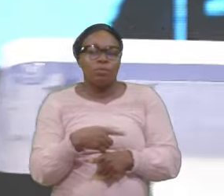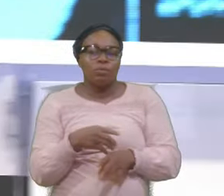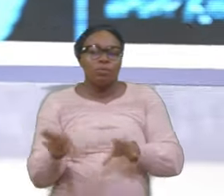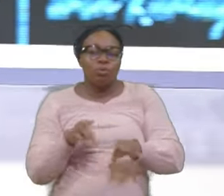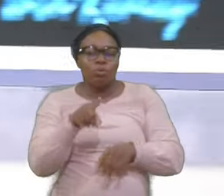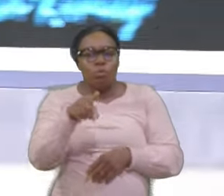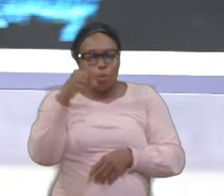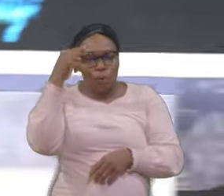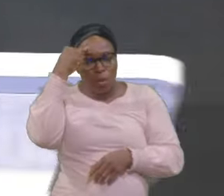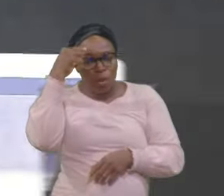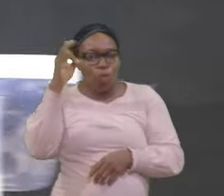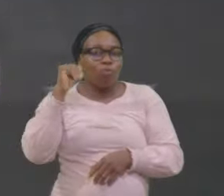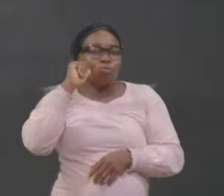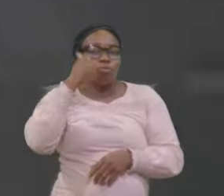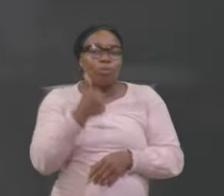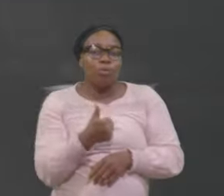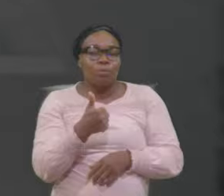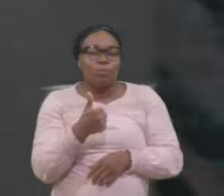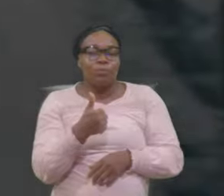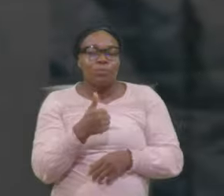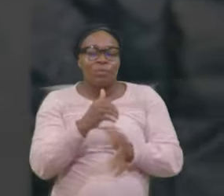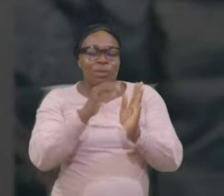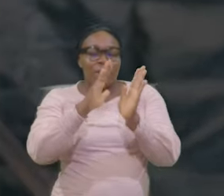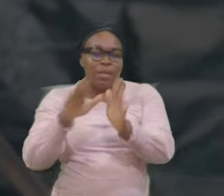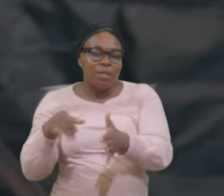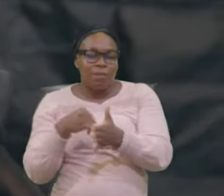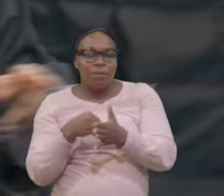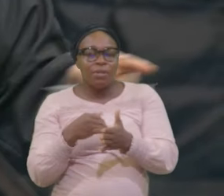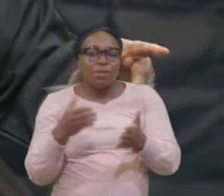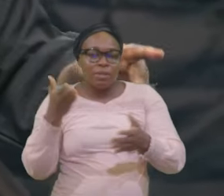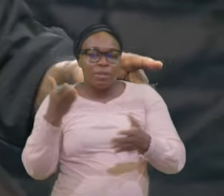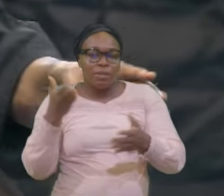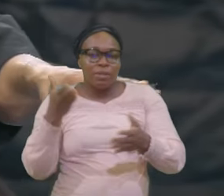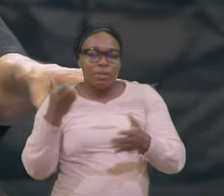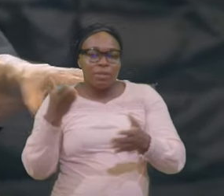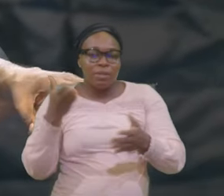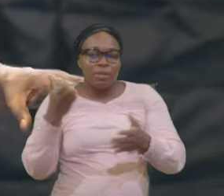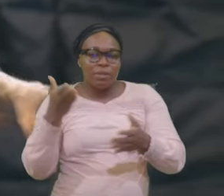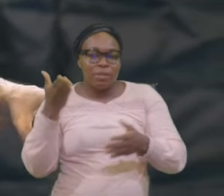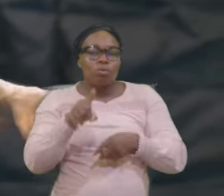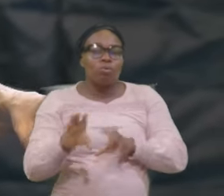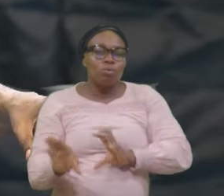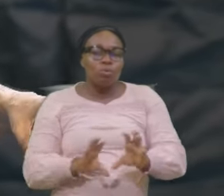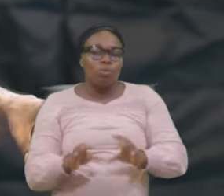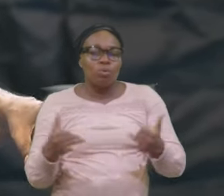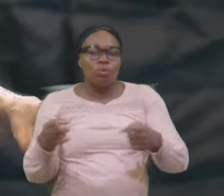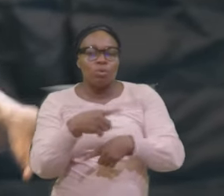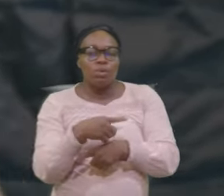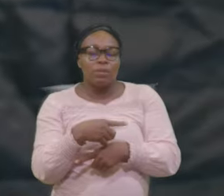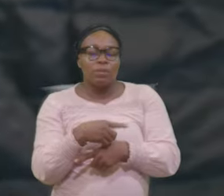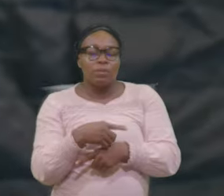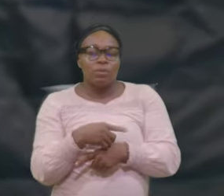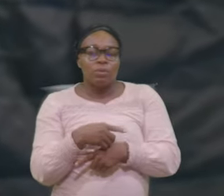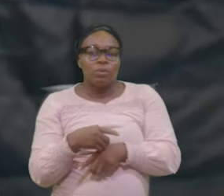Lady There What you Do Today Do you Think of The result The